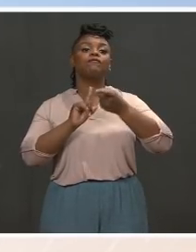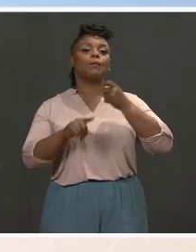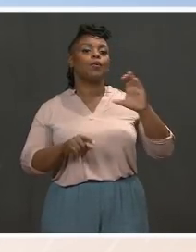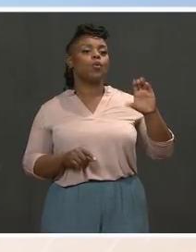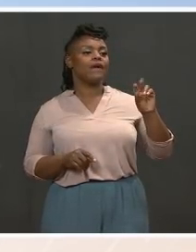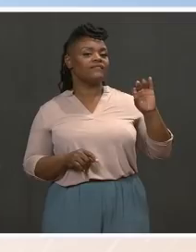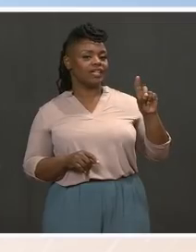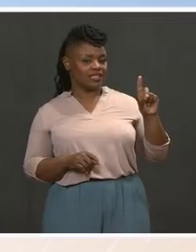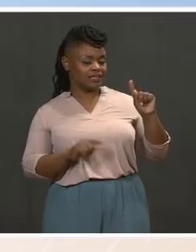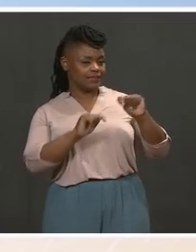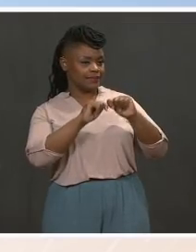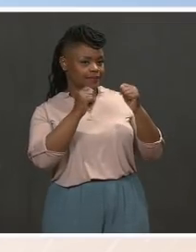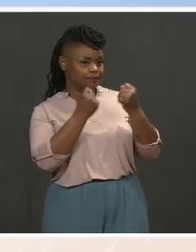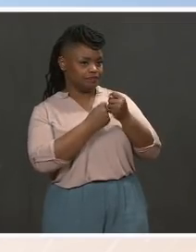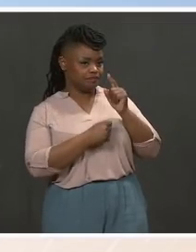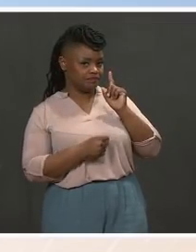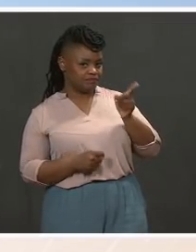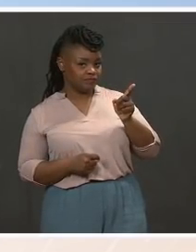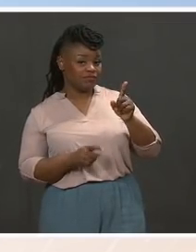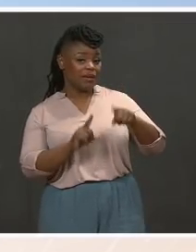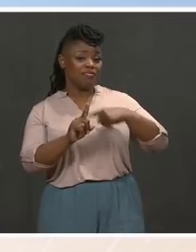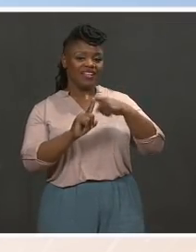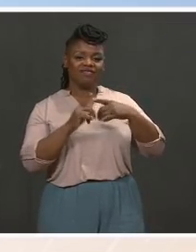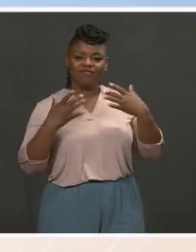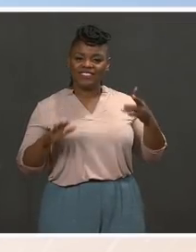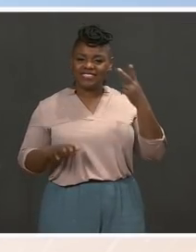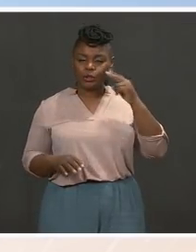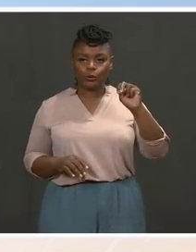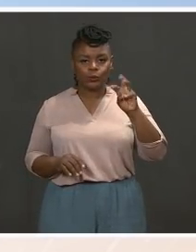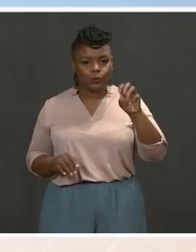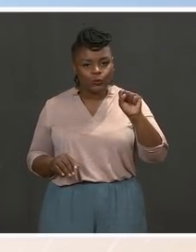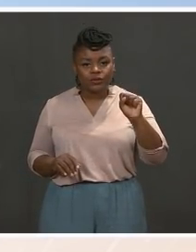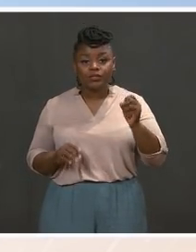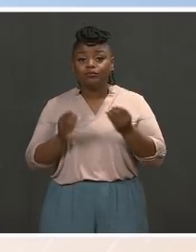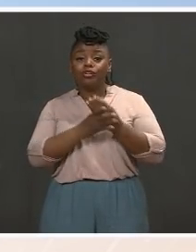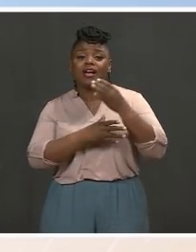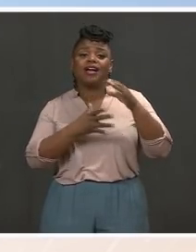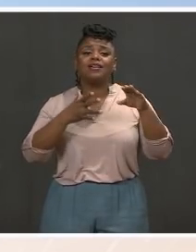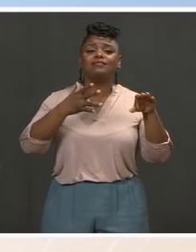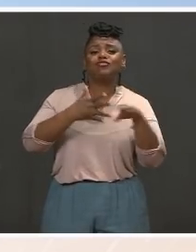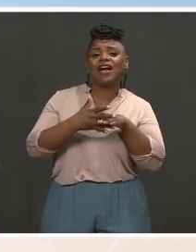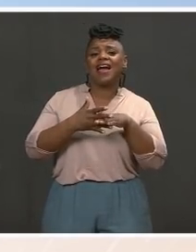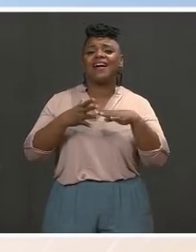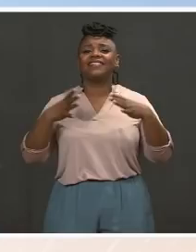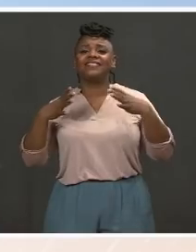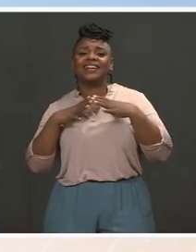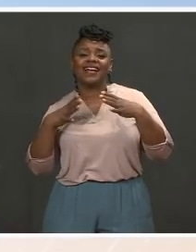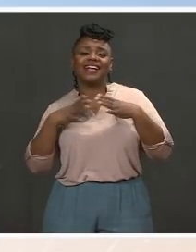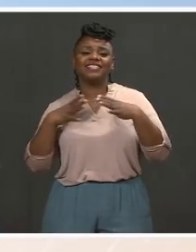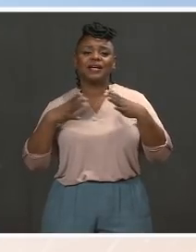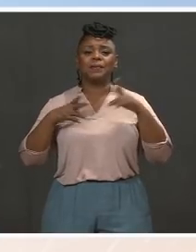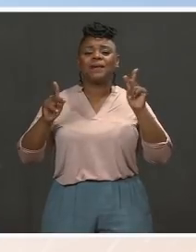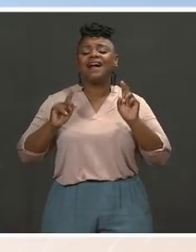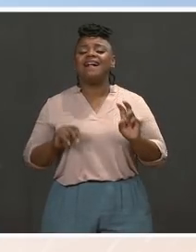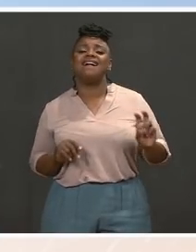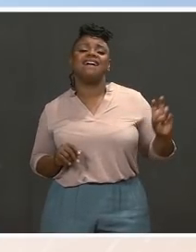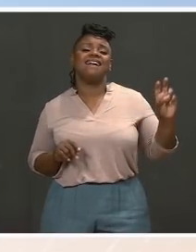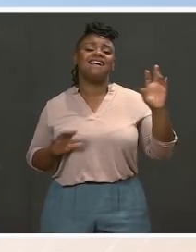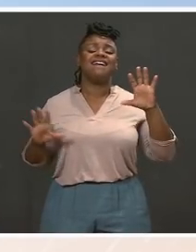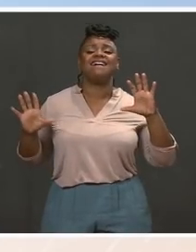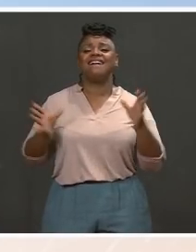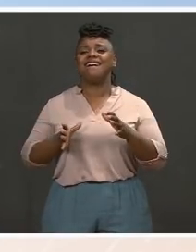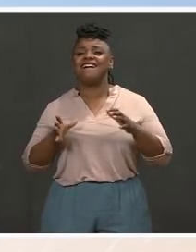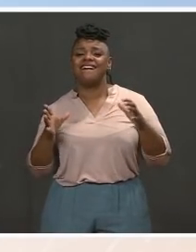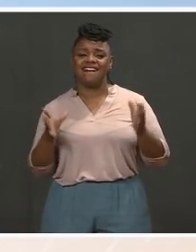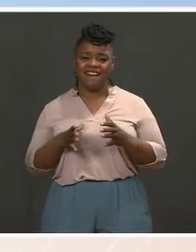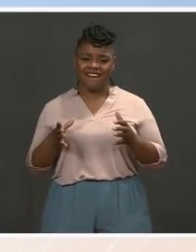seen the news coverage, thanks to all of you of spring breakers who have been gathering in far too many numbers. There, of